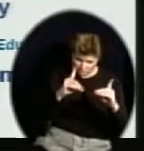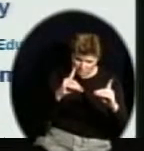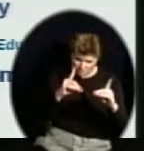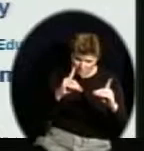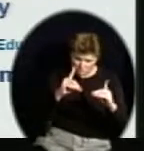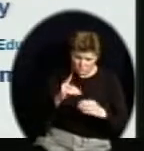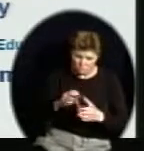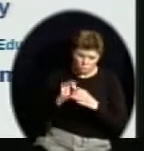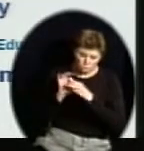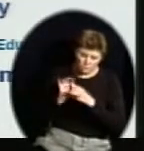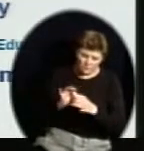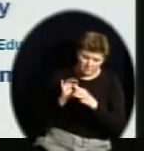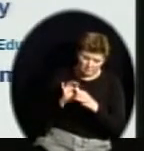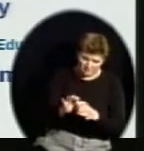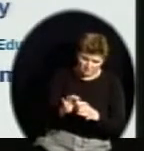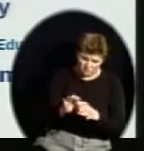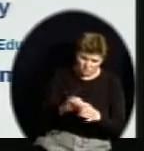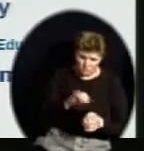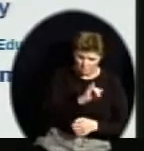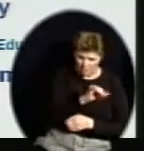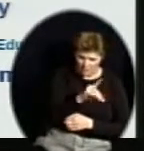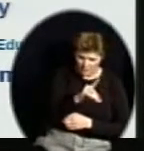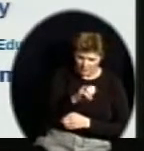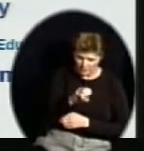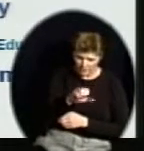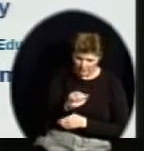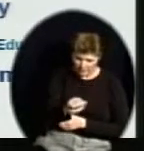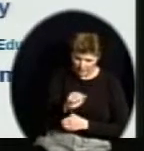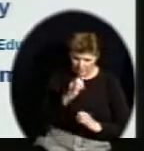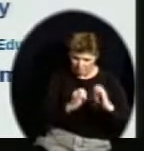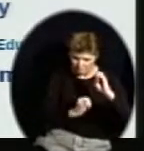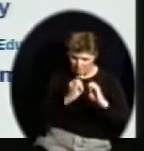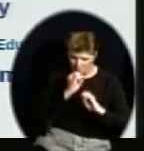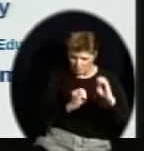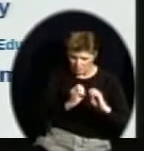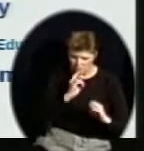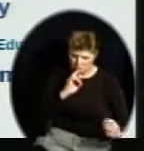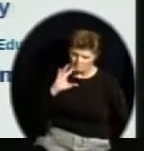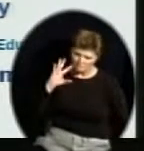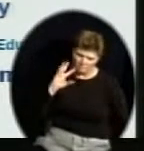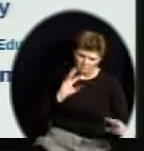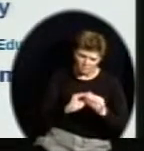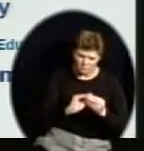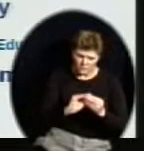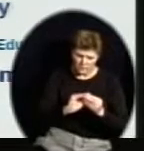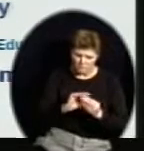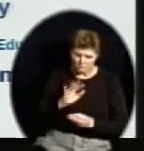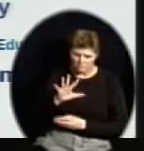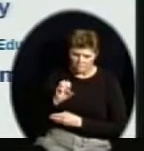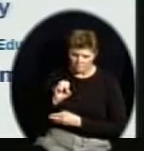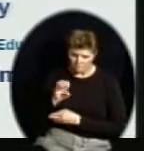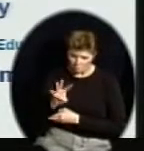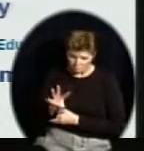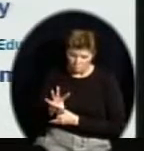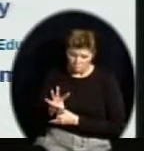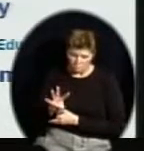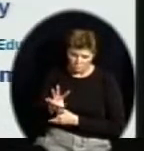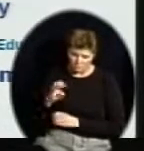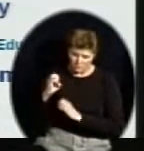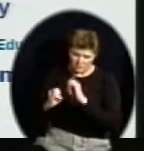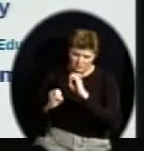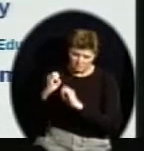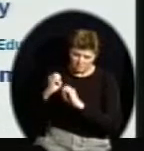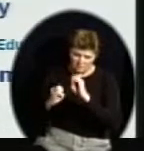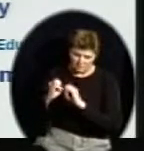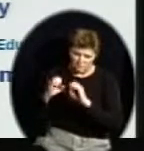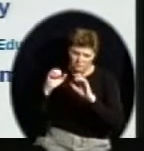strategy, IDEA evaluations are comprehensive. Section 504 evaluations can be based upon existing